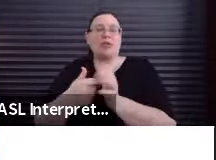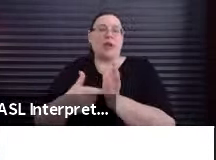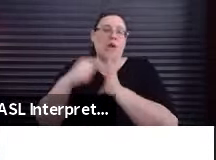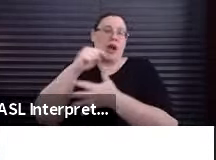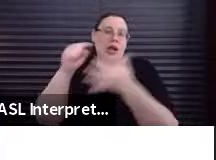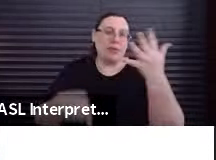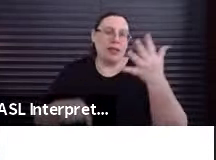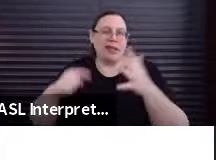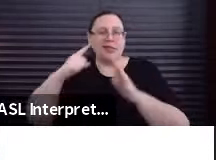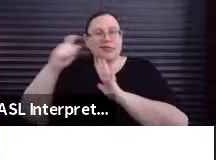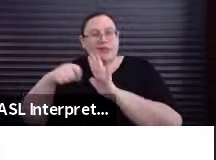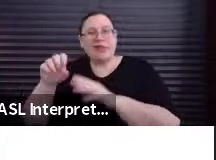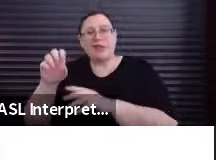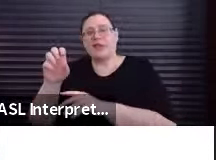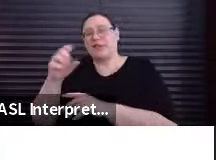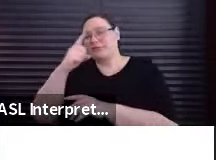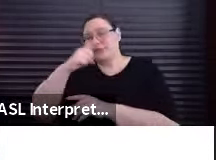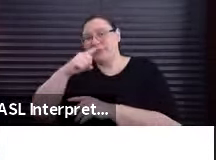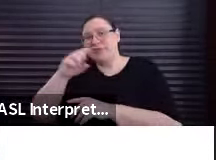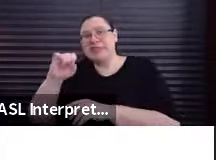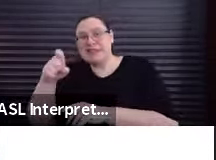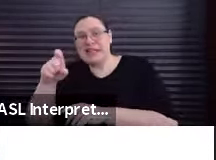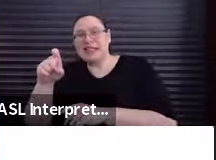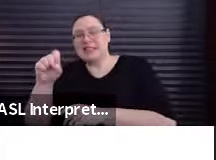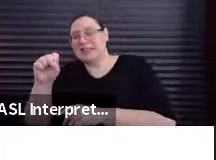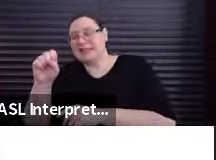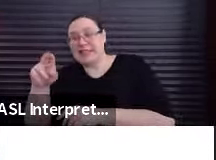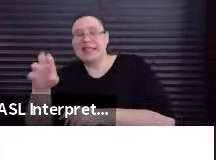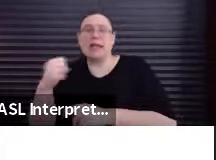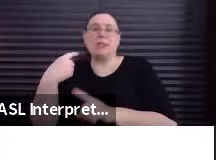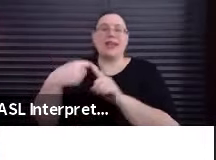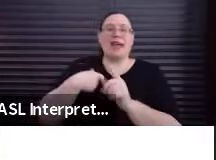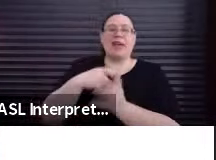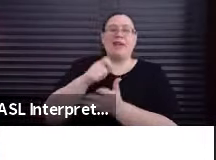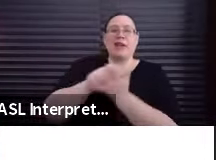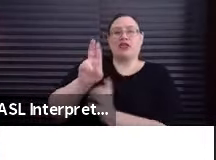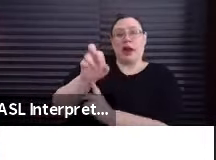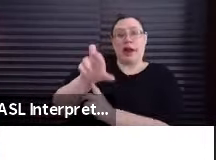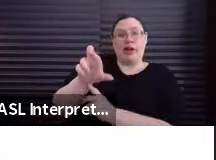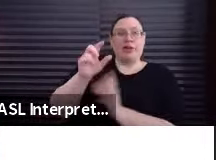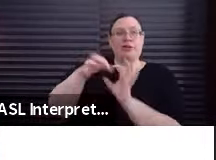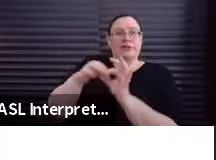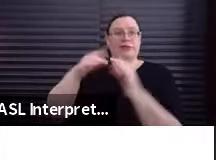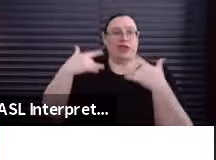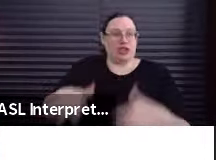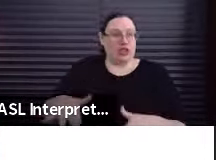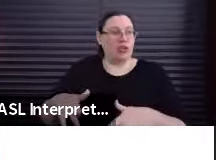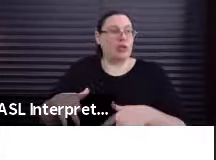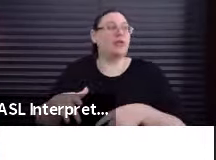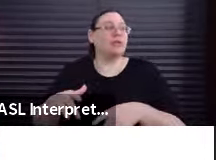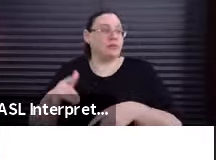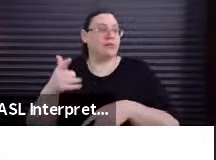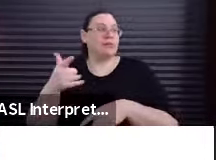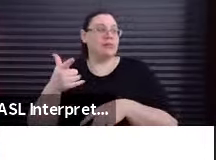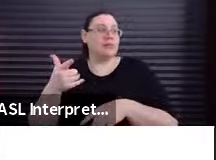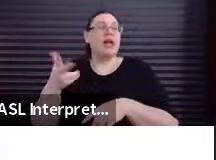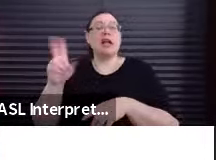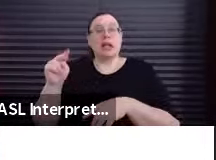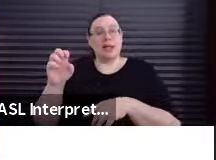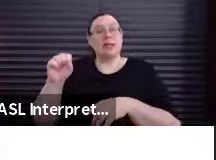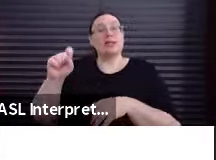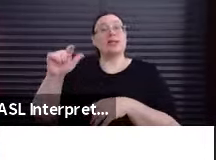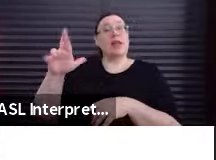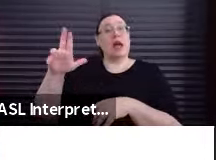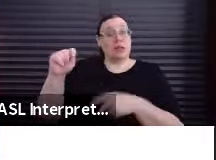simulated sex scenes, including having a nudity rider in advance. Stunts are permitted, but you have to have a stunt coordinator. The stunt